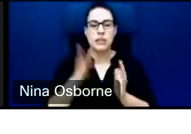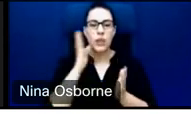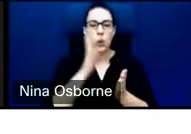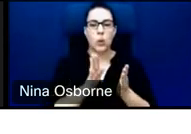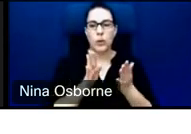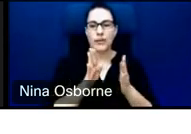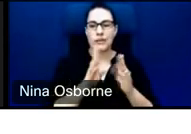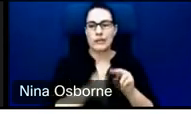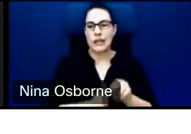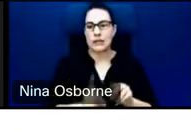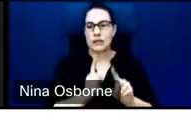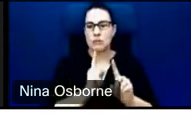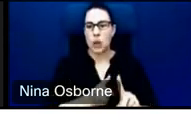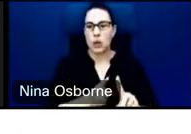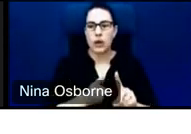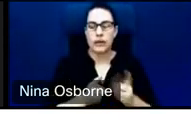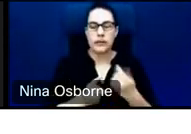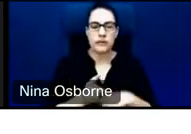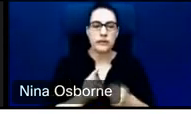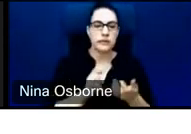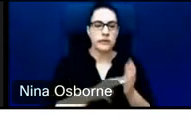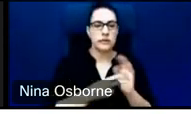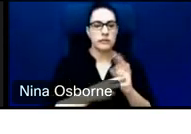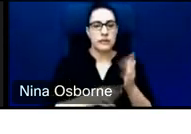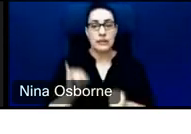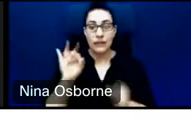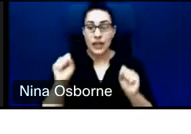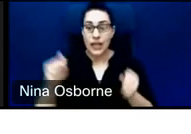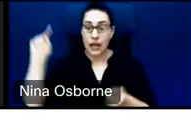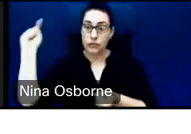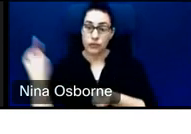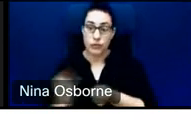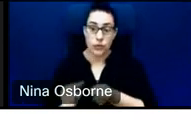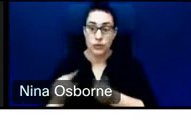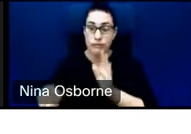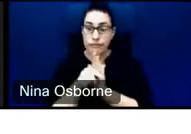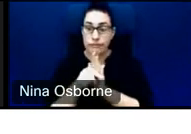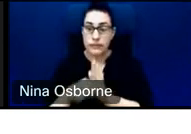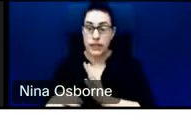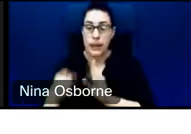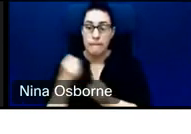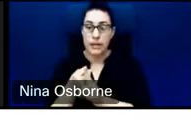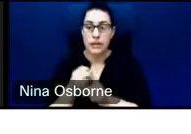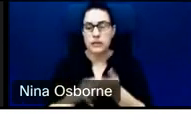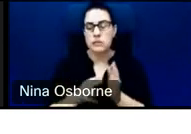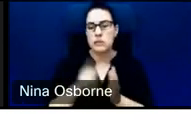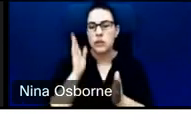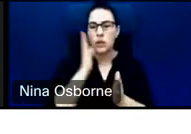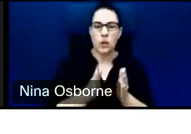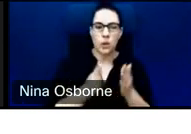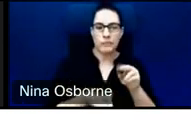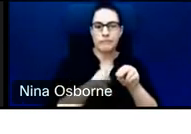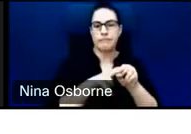points off until those are mitigated, if they can be mitigated. And then finally, we look at opportunities.